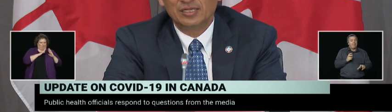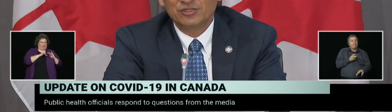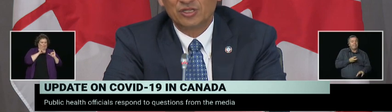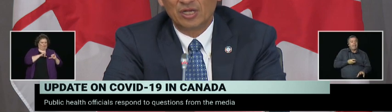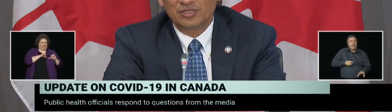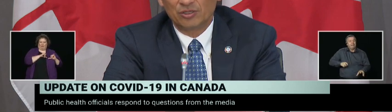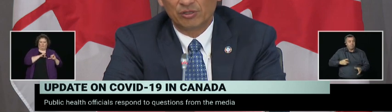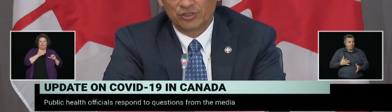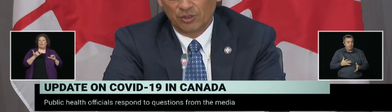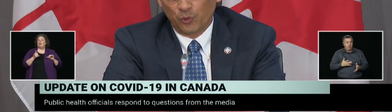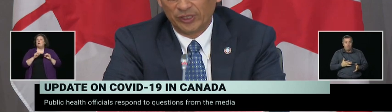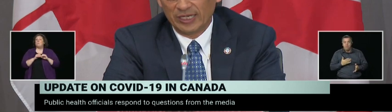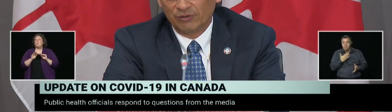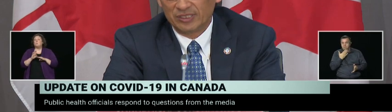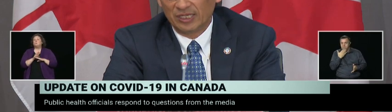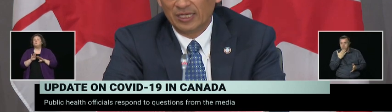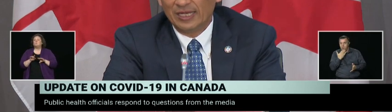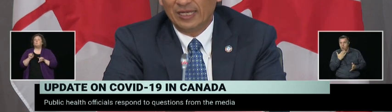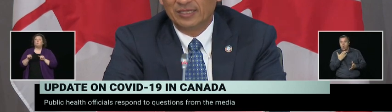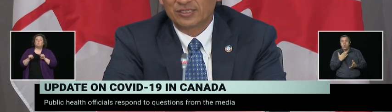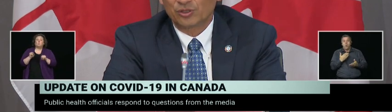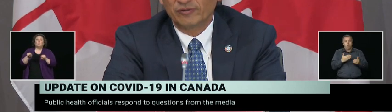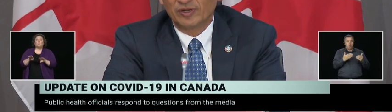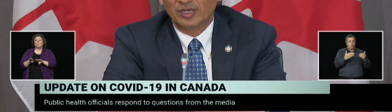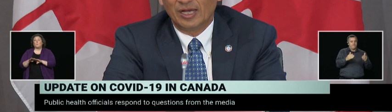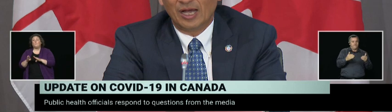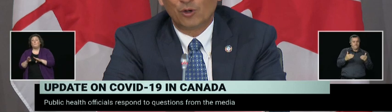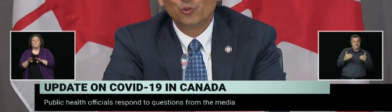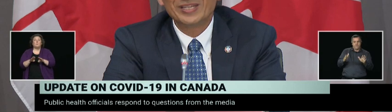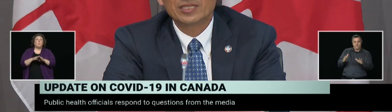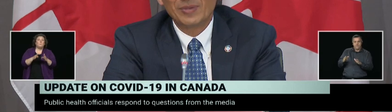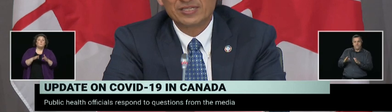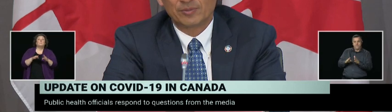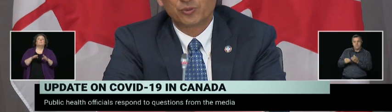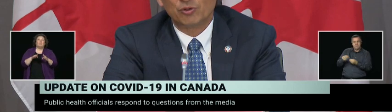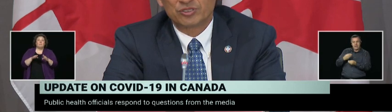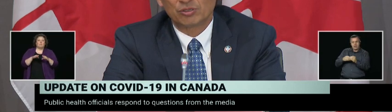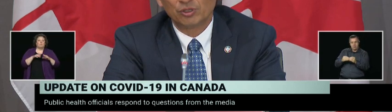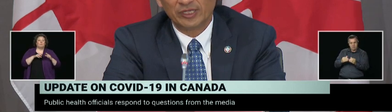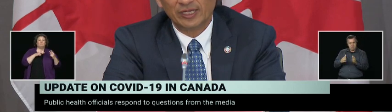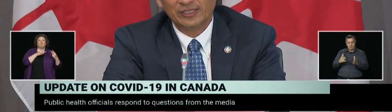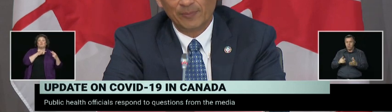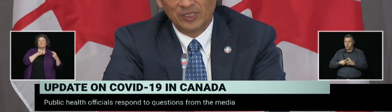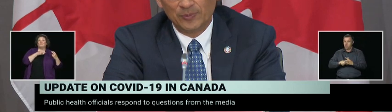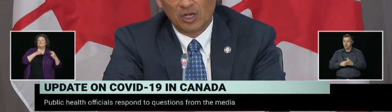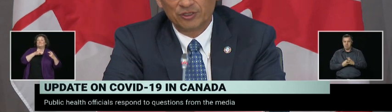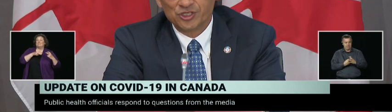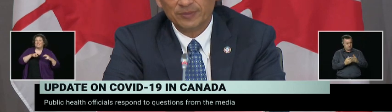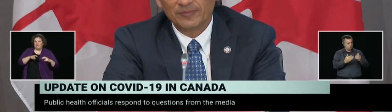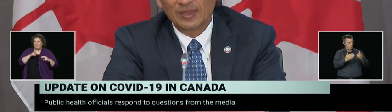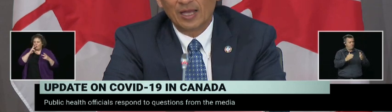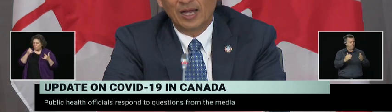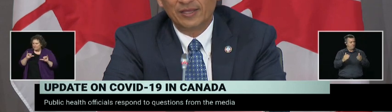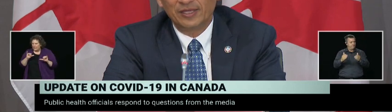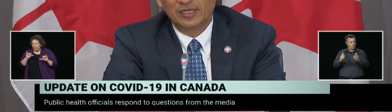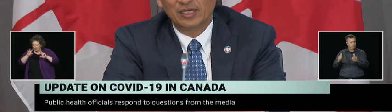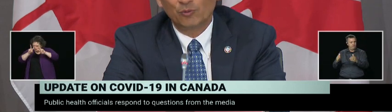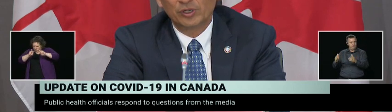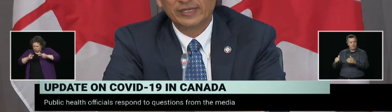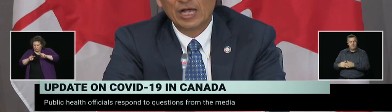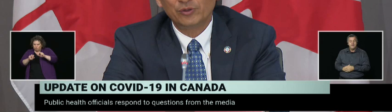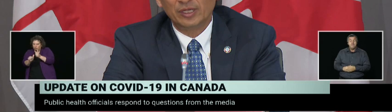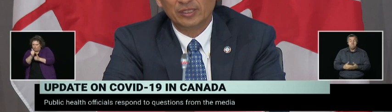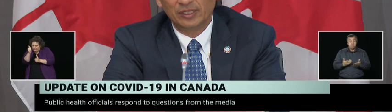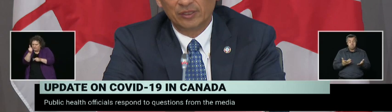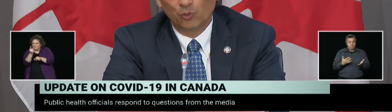and as you also pointed out in a sort of a risk-based approach. So looking at the epidemiology, I think